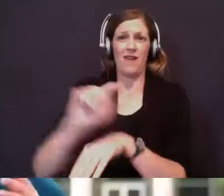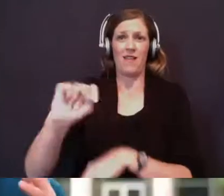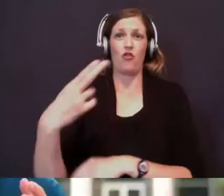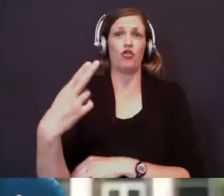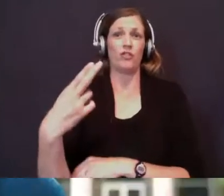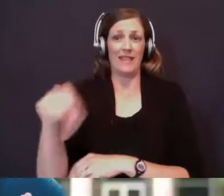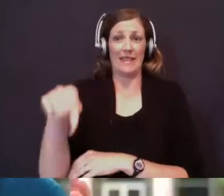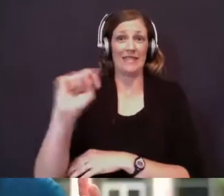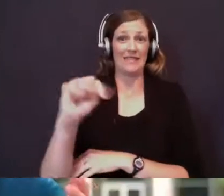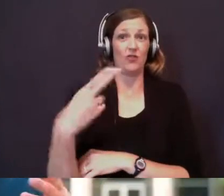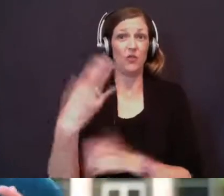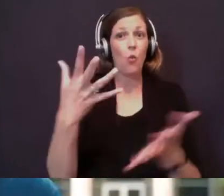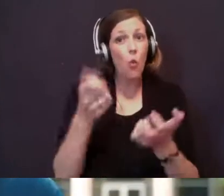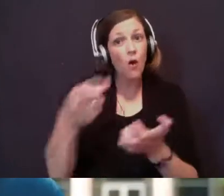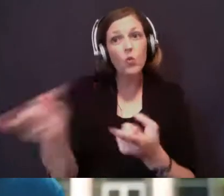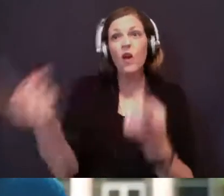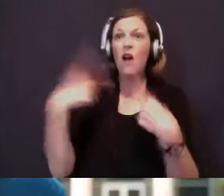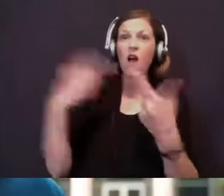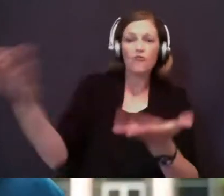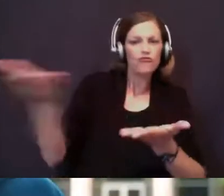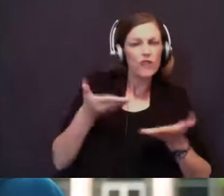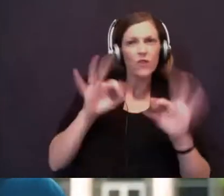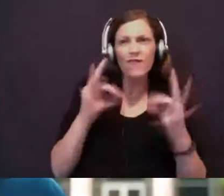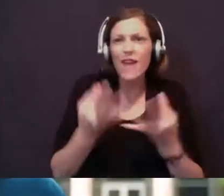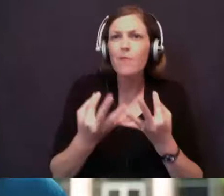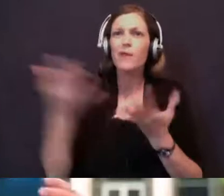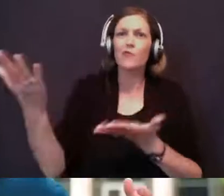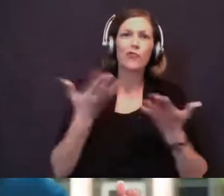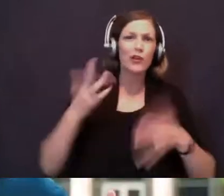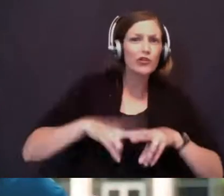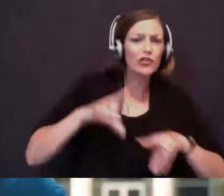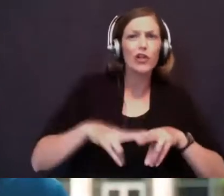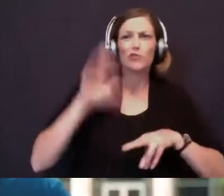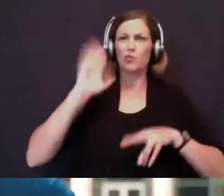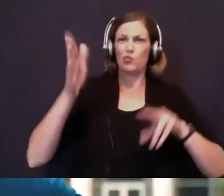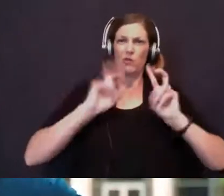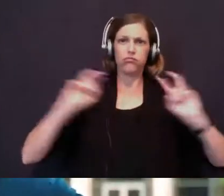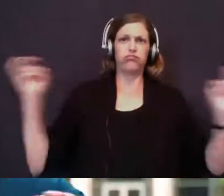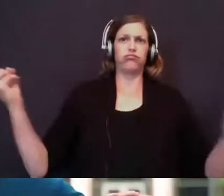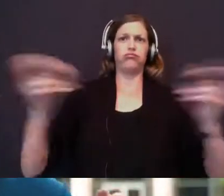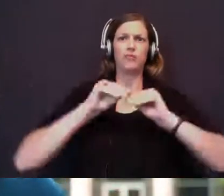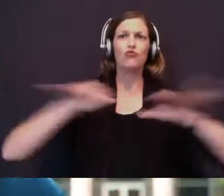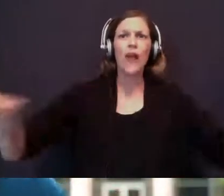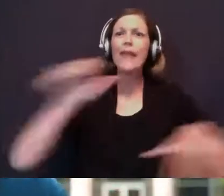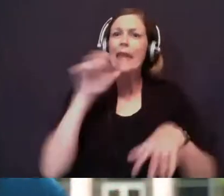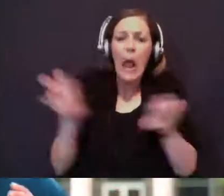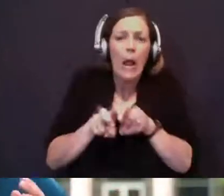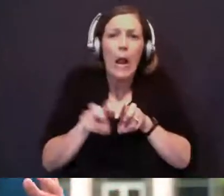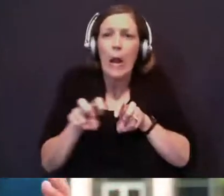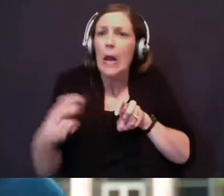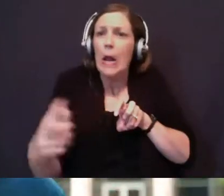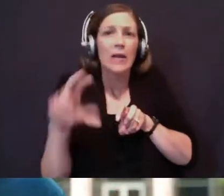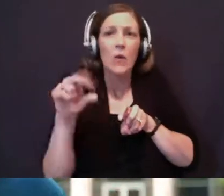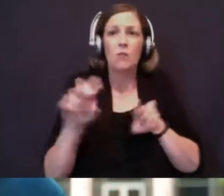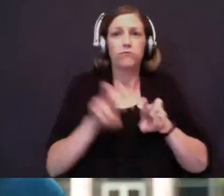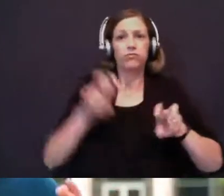We want you to come. We want you to bring your family. You can bring your lawn chair. We're going to spread out. We're not going to be right next to each other. We are going to